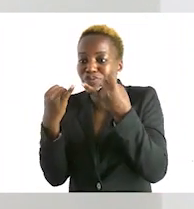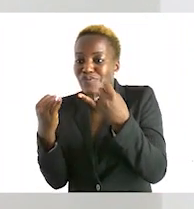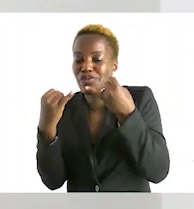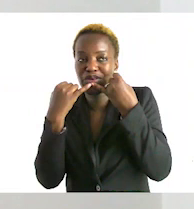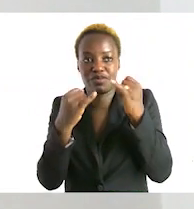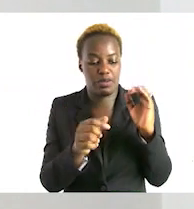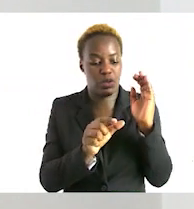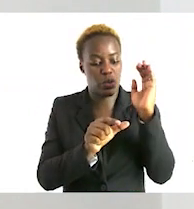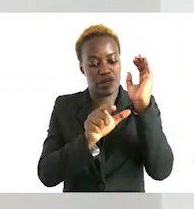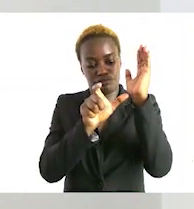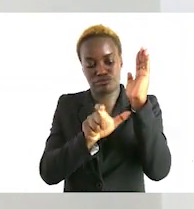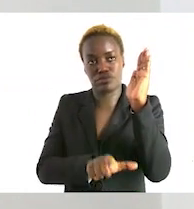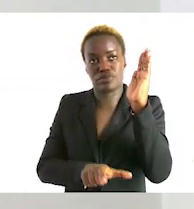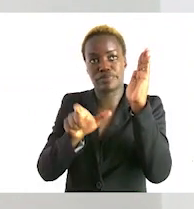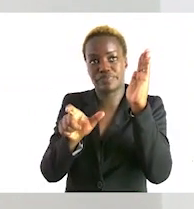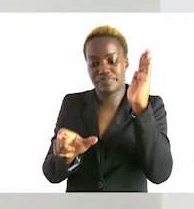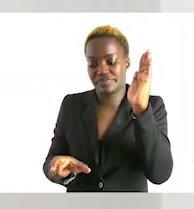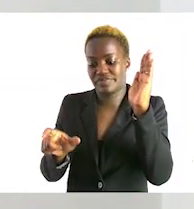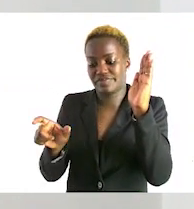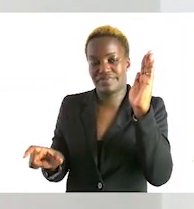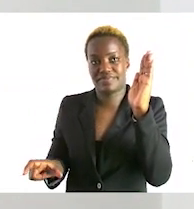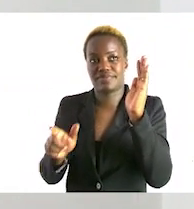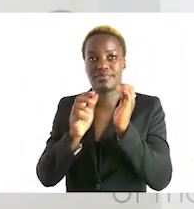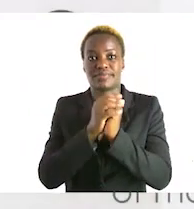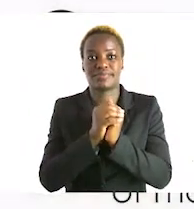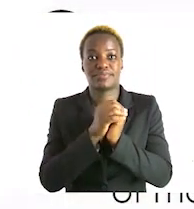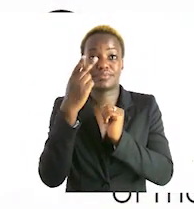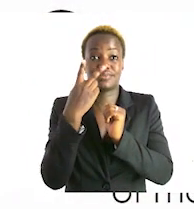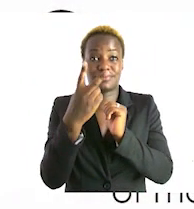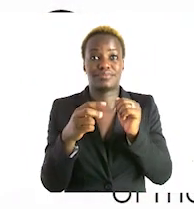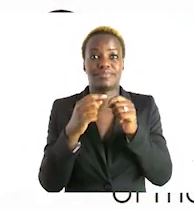form okay let us quickly look on the graph that we have there